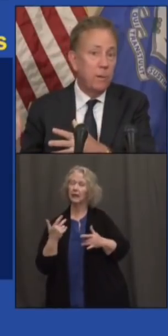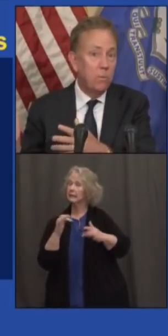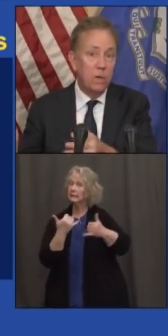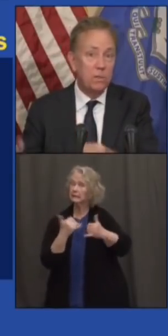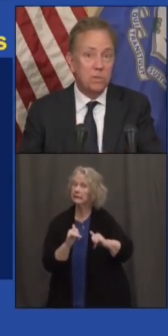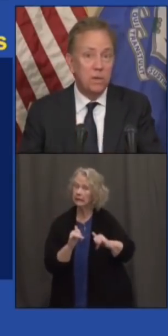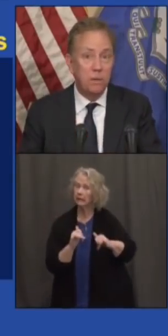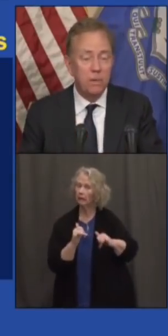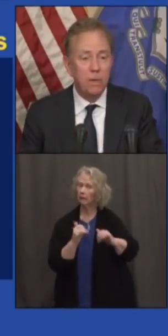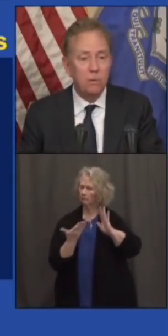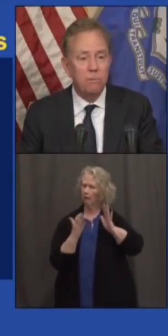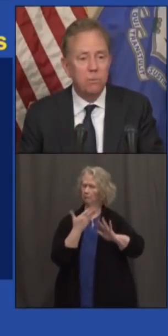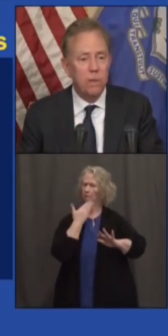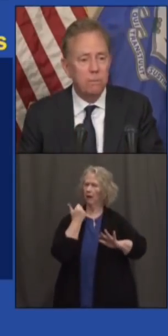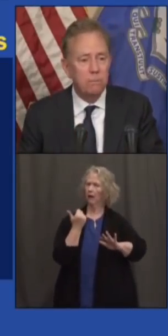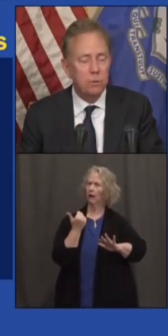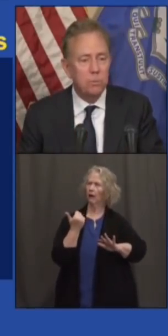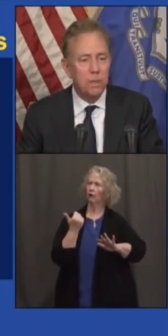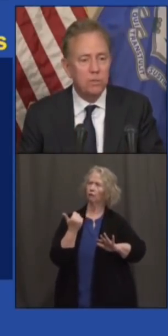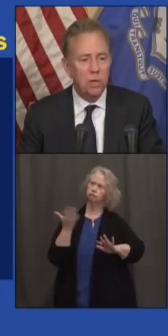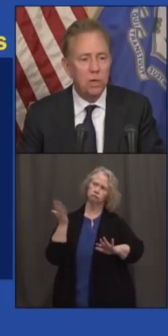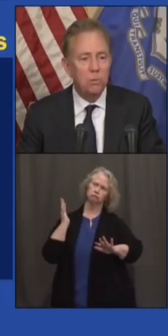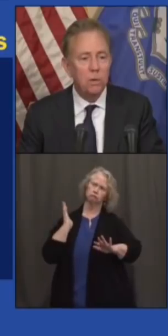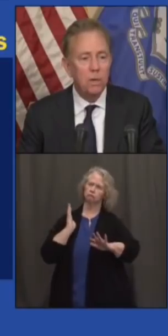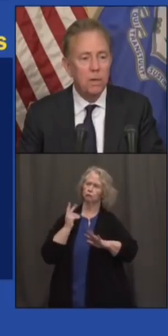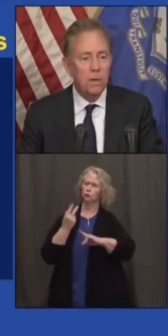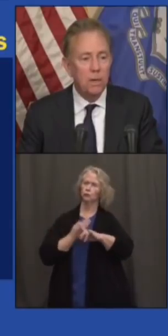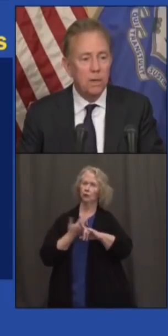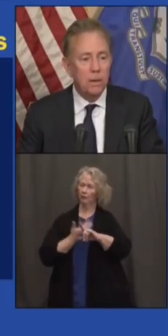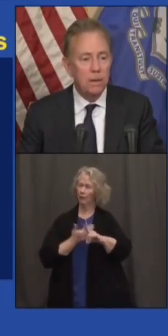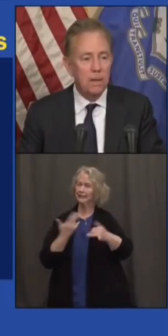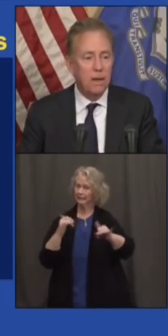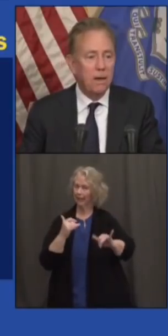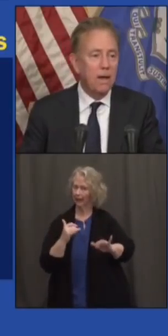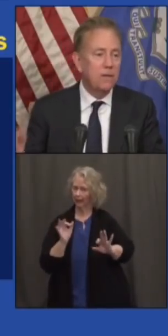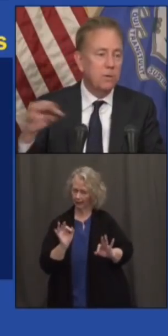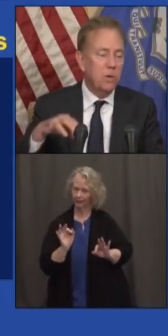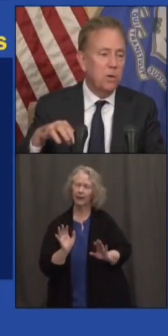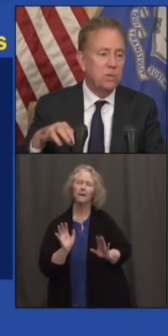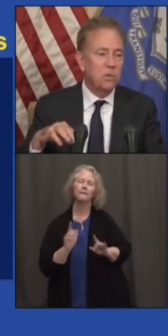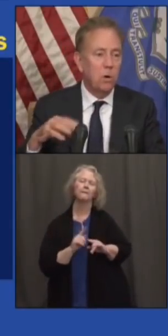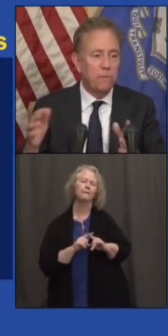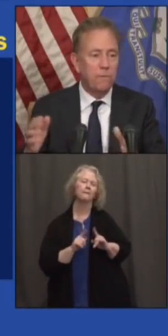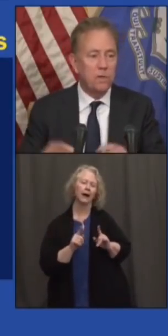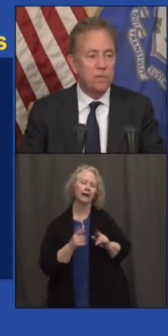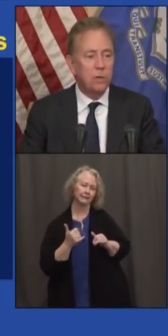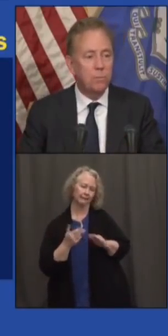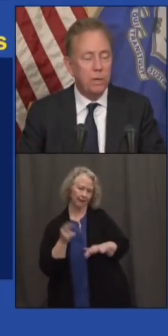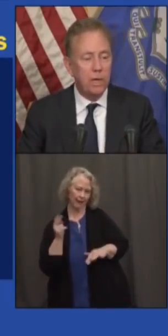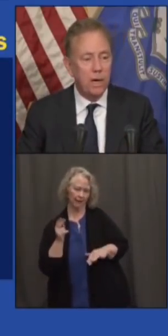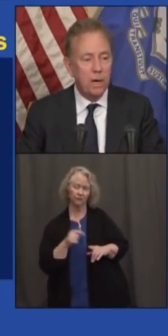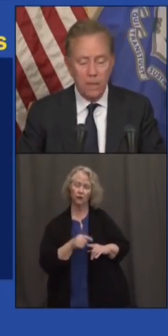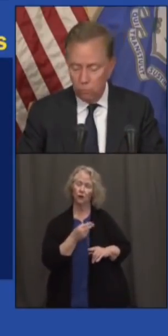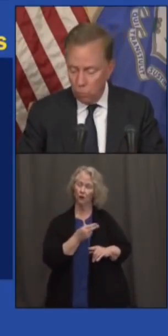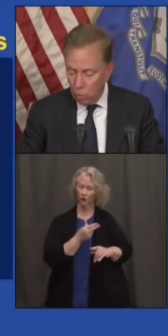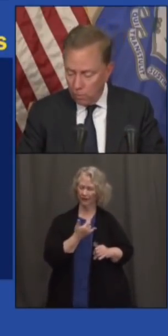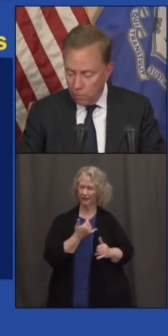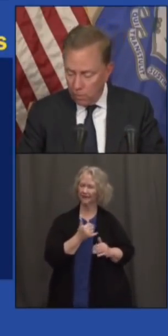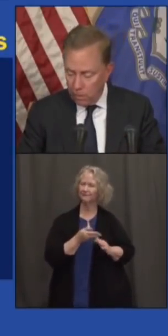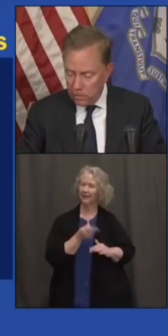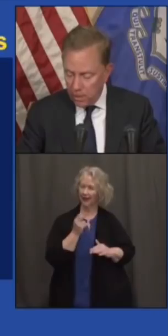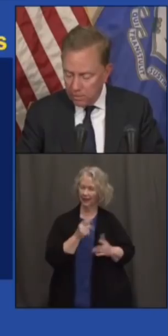everybody was, you know, three, two months ago. As regards, Hartford is still pretty high.